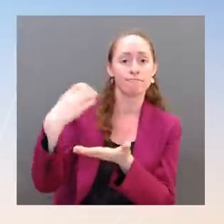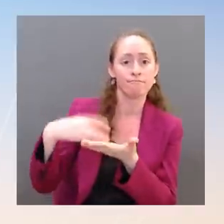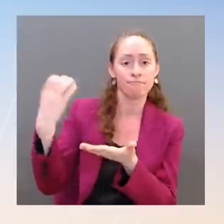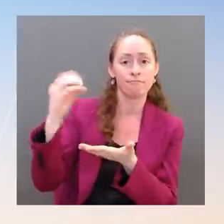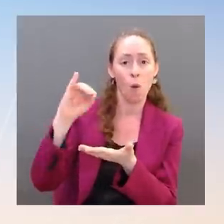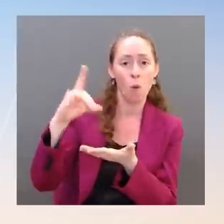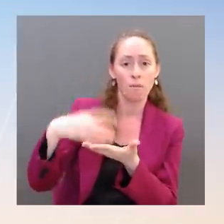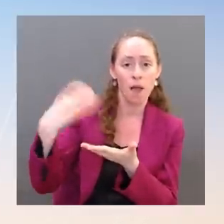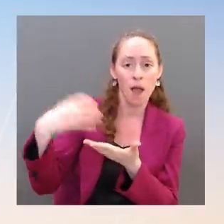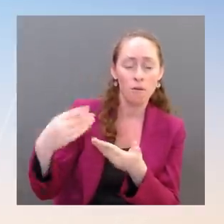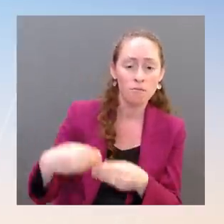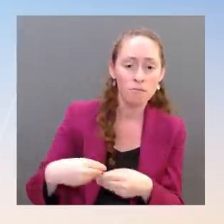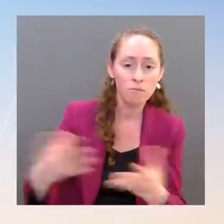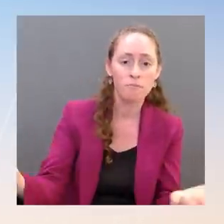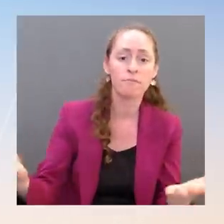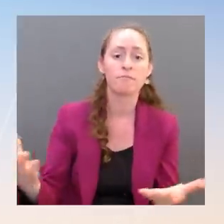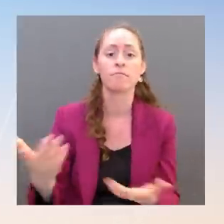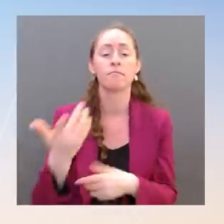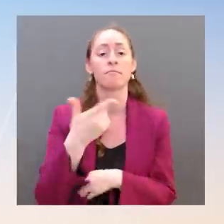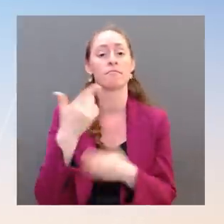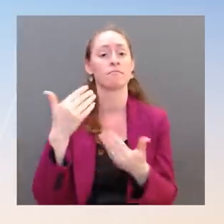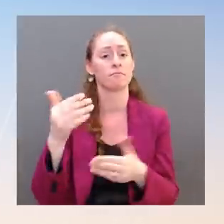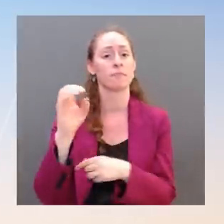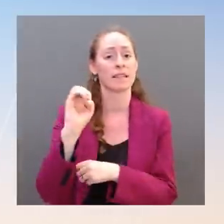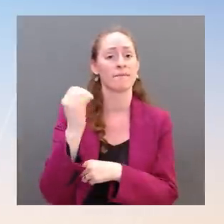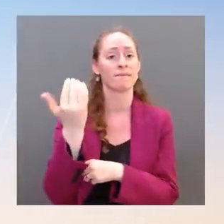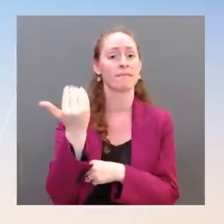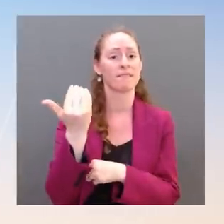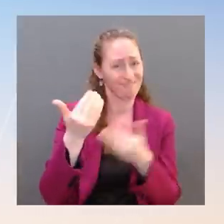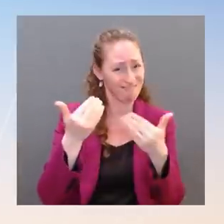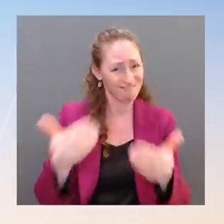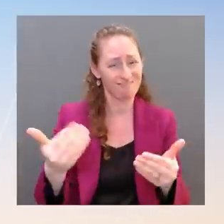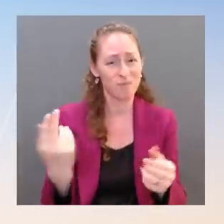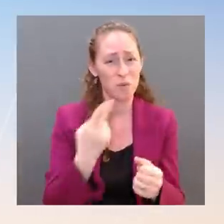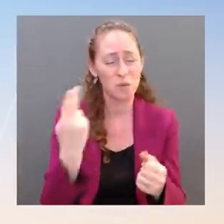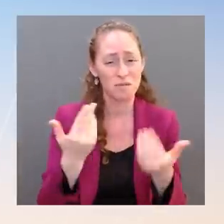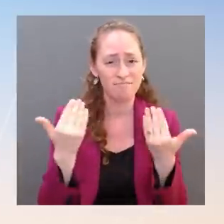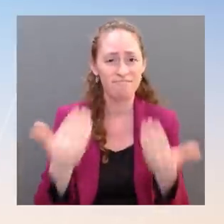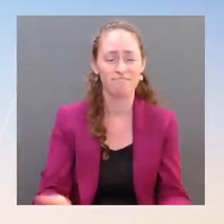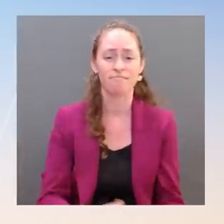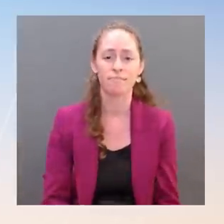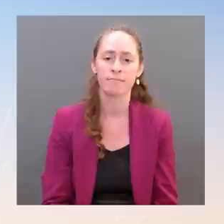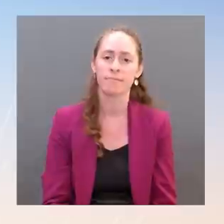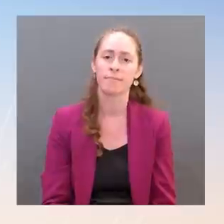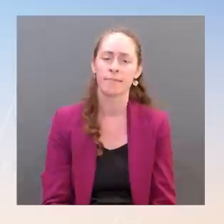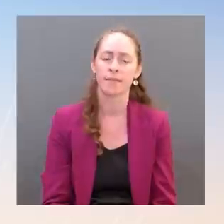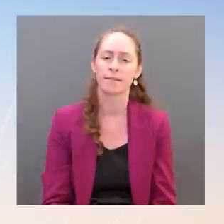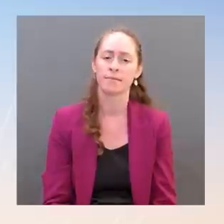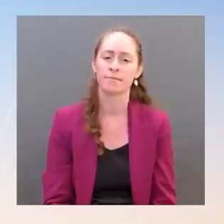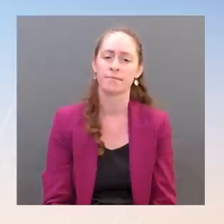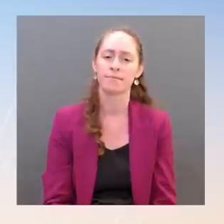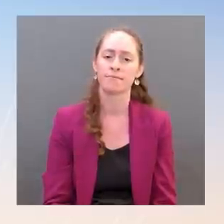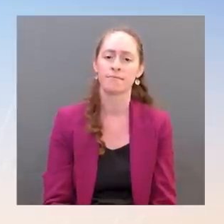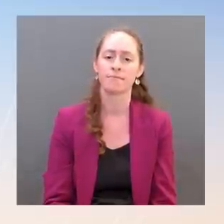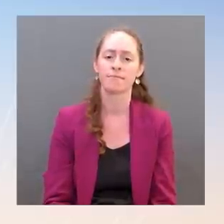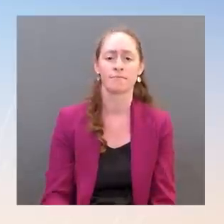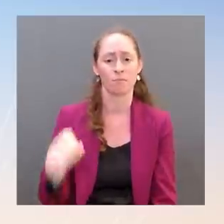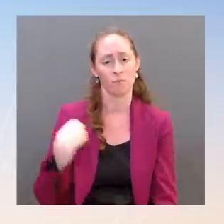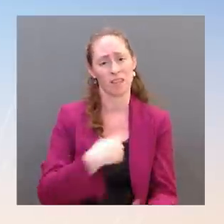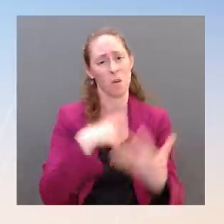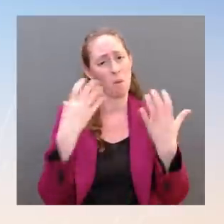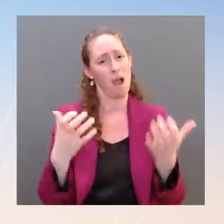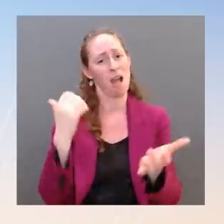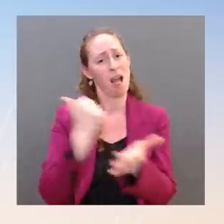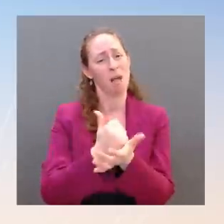sure that the American people are not feeling Putin's price hike. This is where this is coming from. 60 to 70